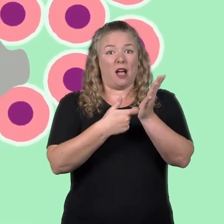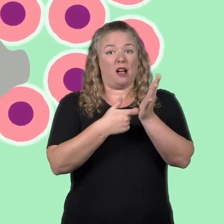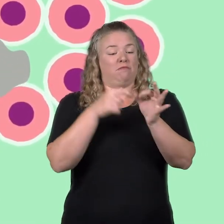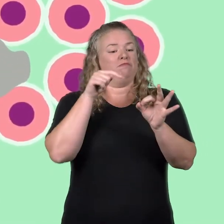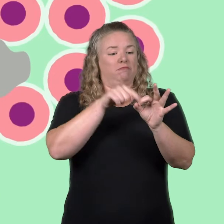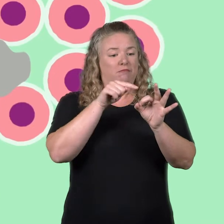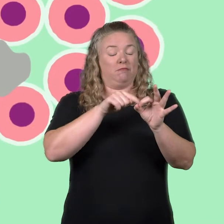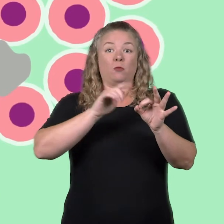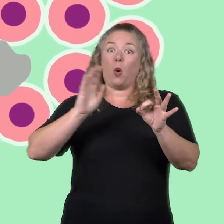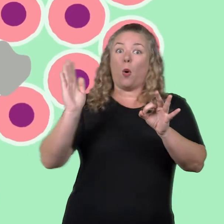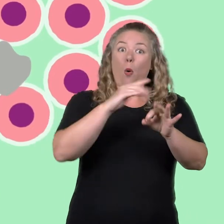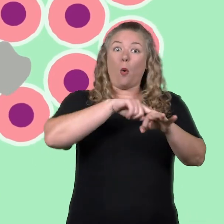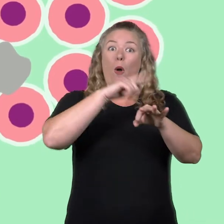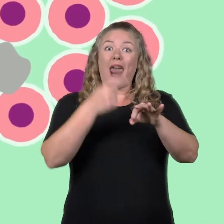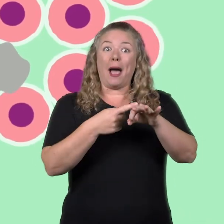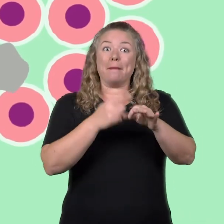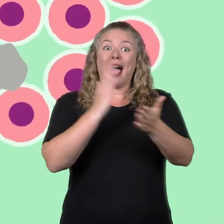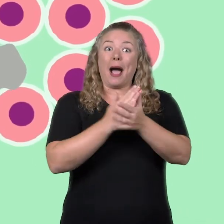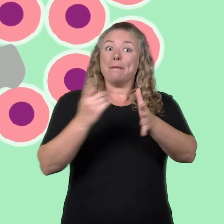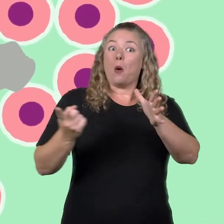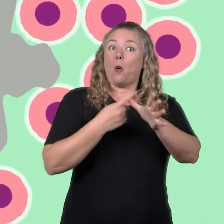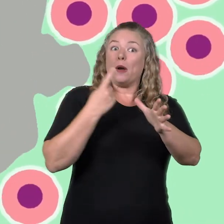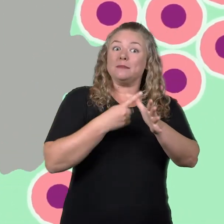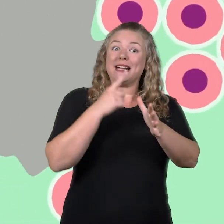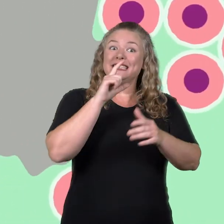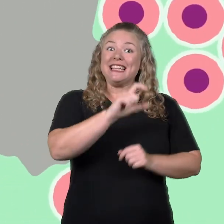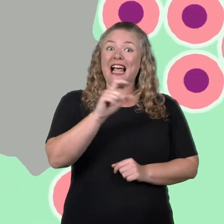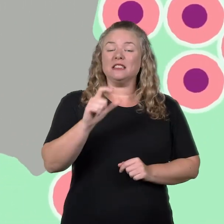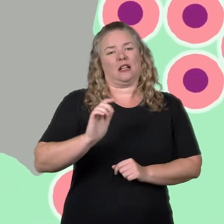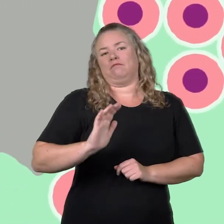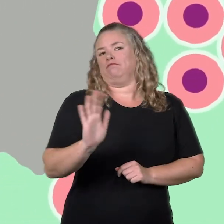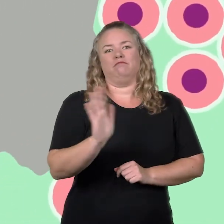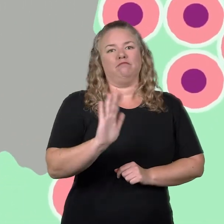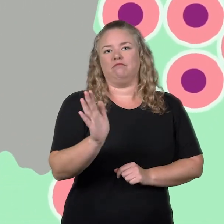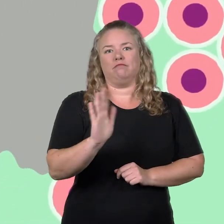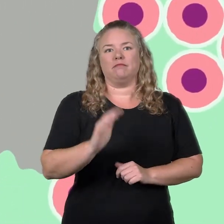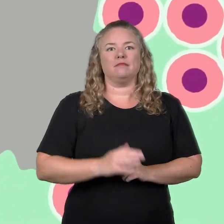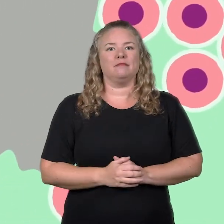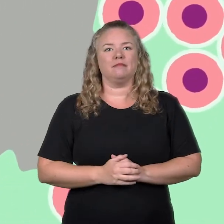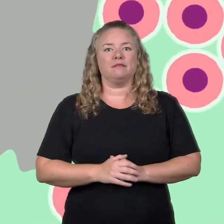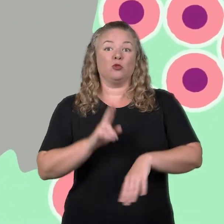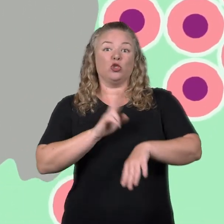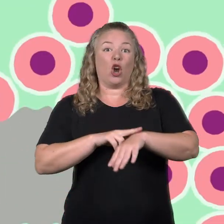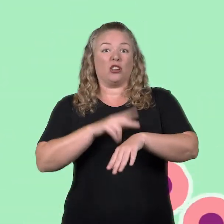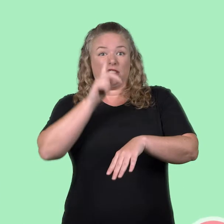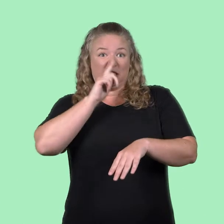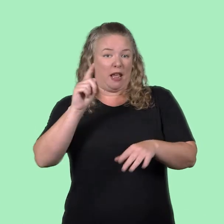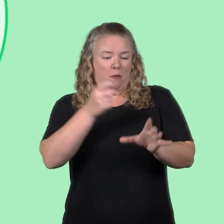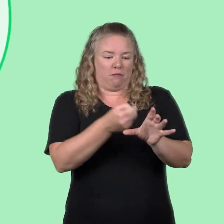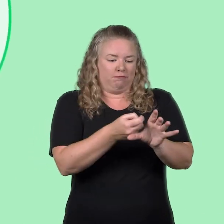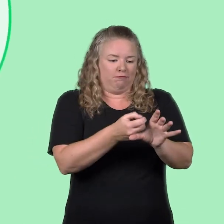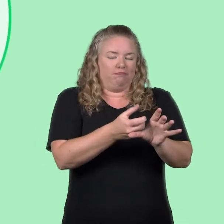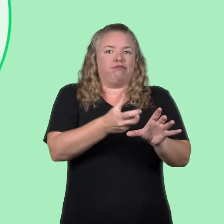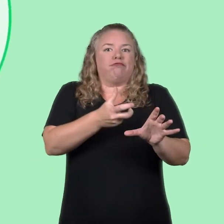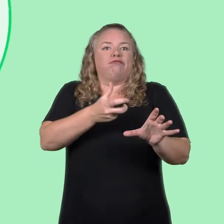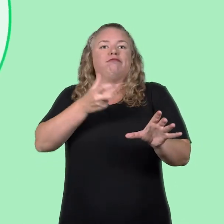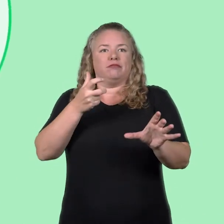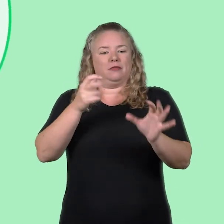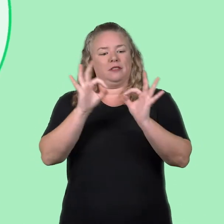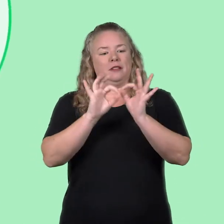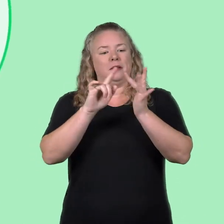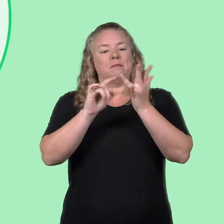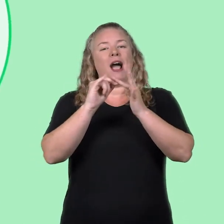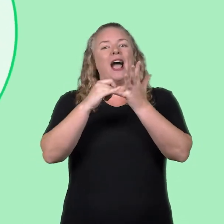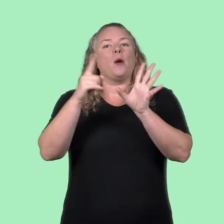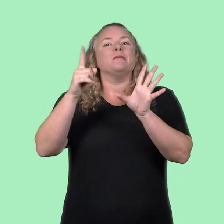called a tumour. Not all lumps are cancer. Doctors can take some cells from the lump. This is called a biopsy.